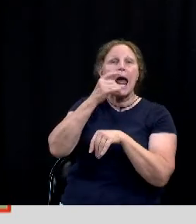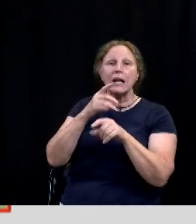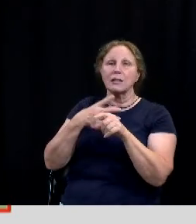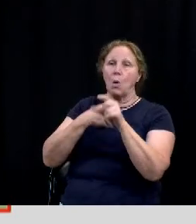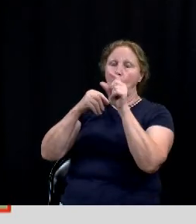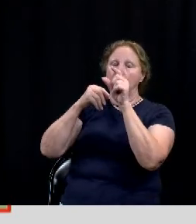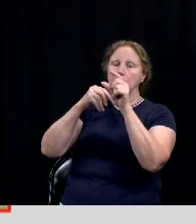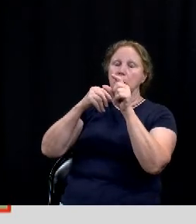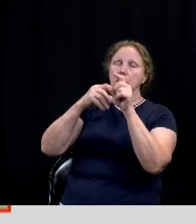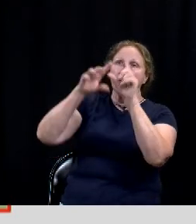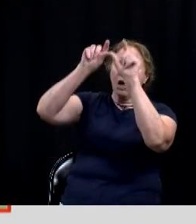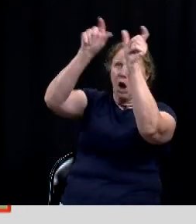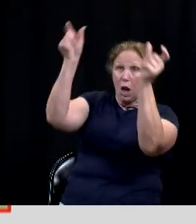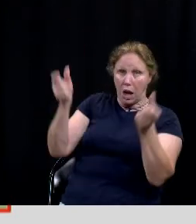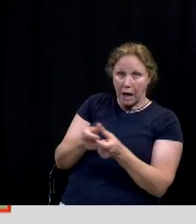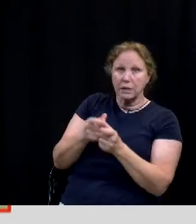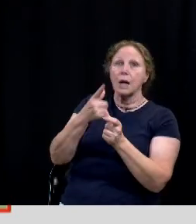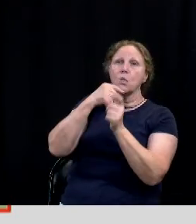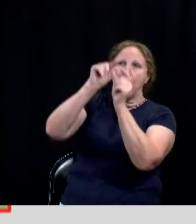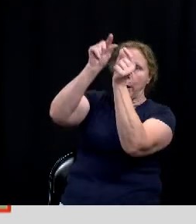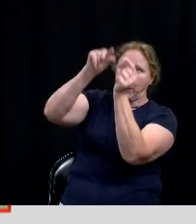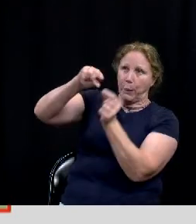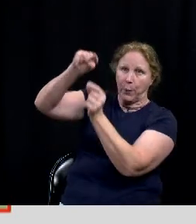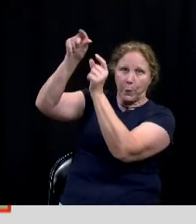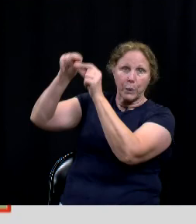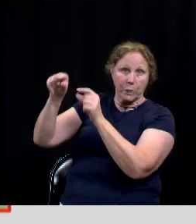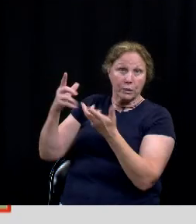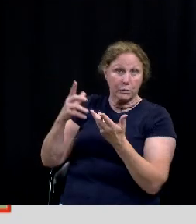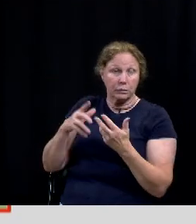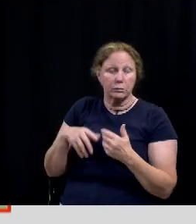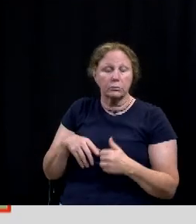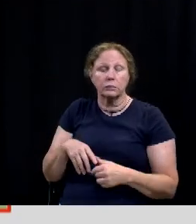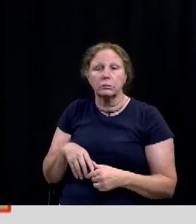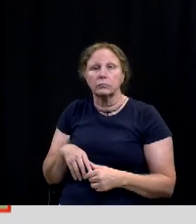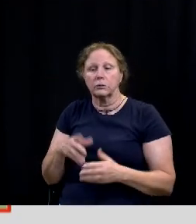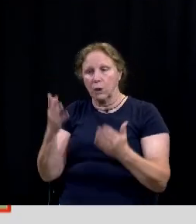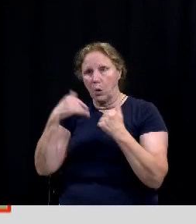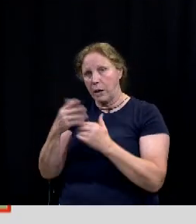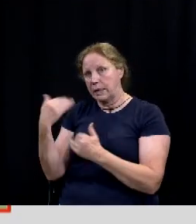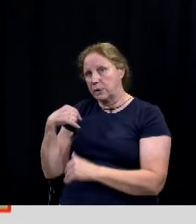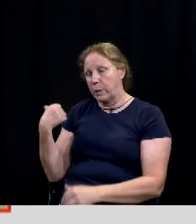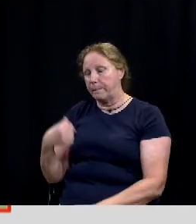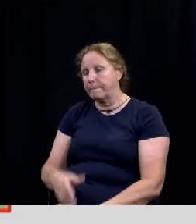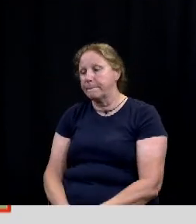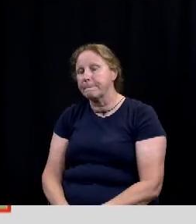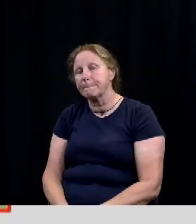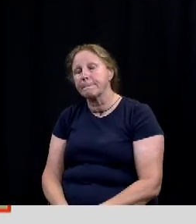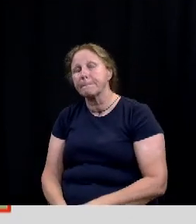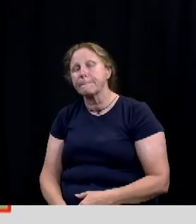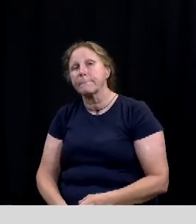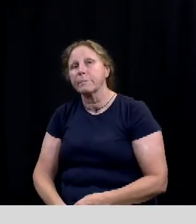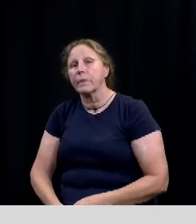the the warm white lights and the red lights on the w um we can go ahead to the next slide